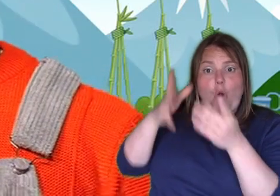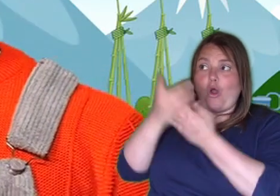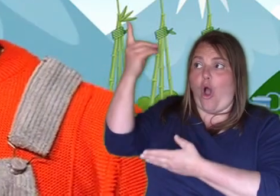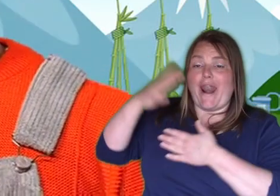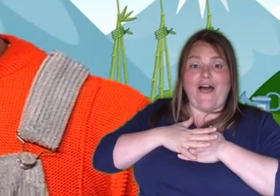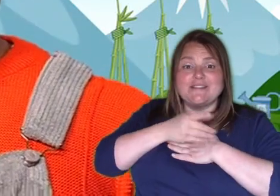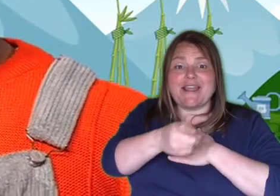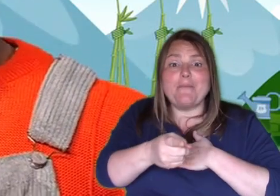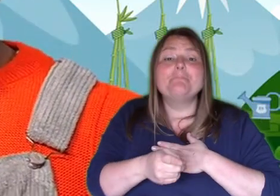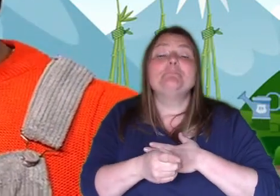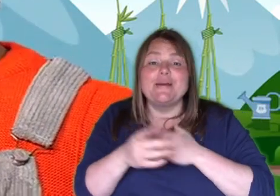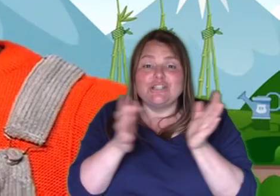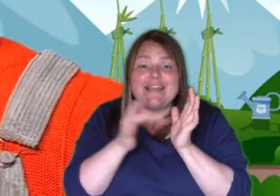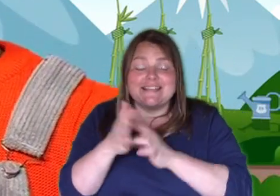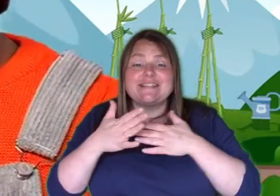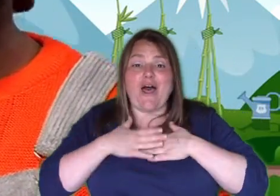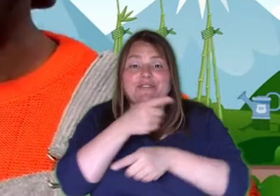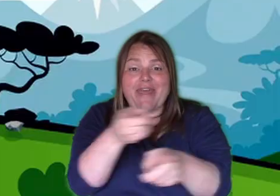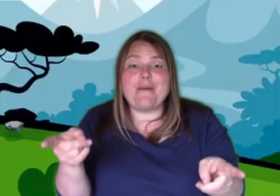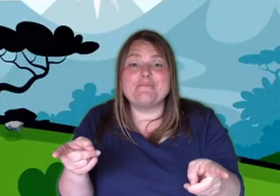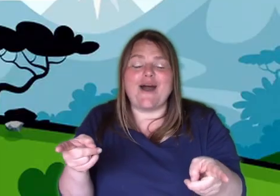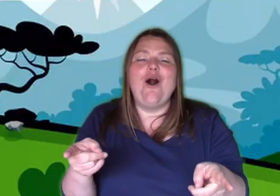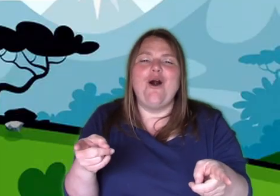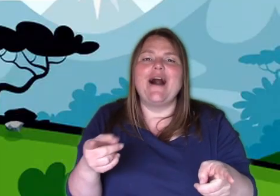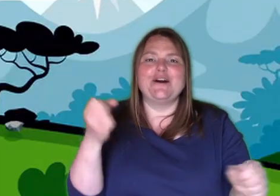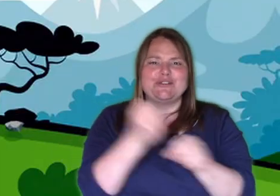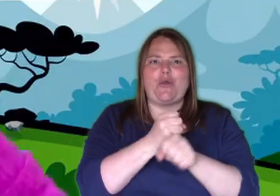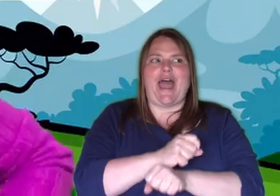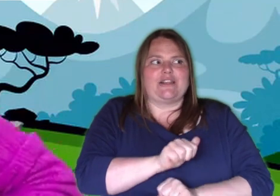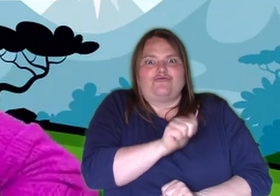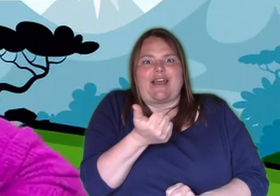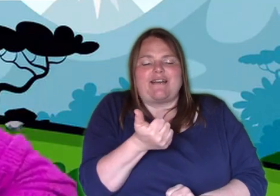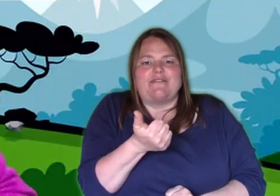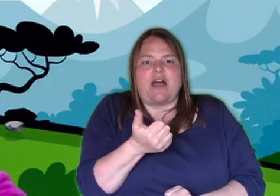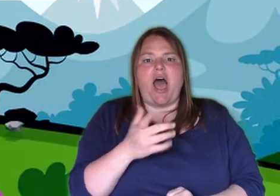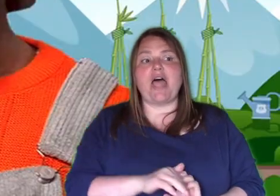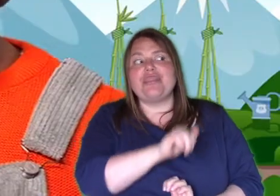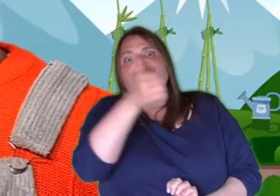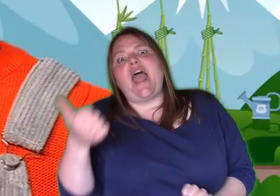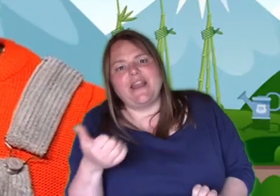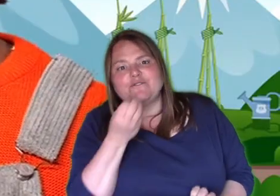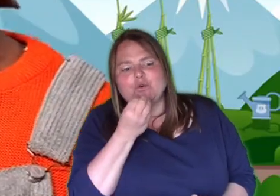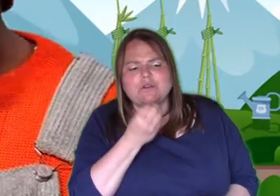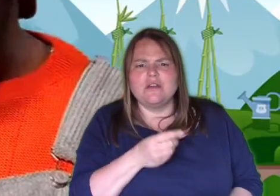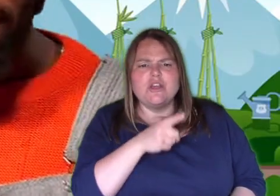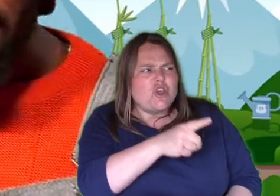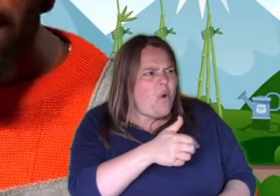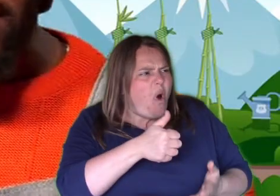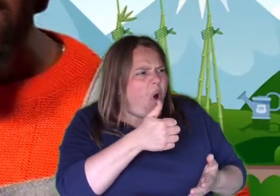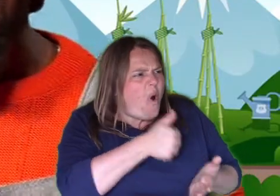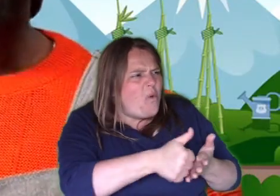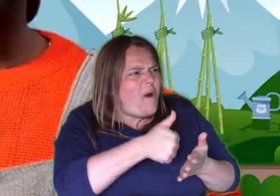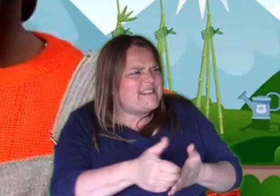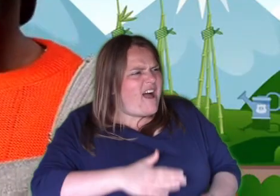after the show And then I'm going to have some food You are always thinking about your stomach, Marcel Well, I'm custom made with my own